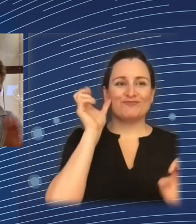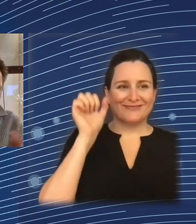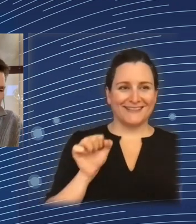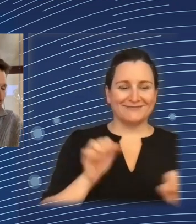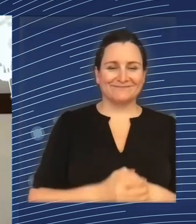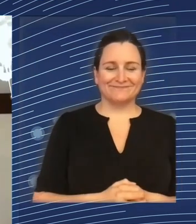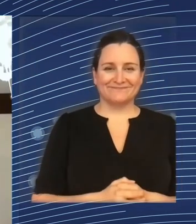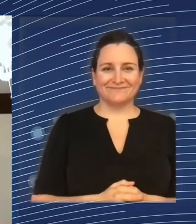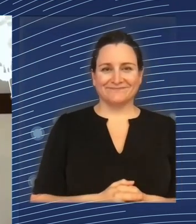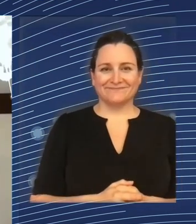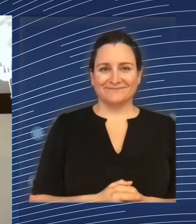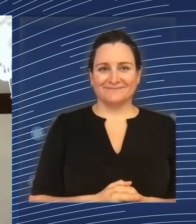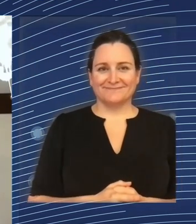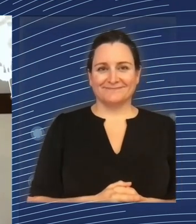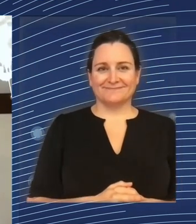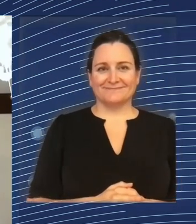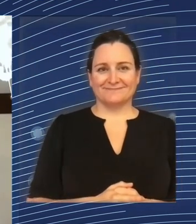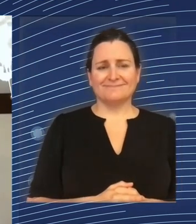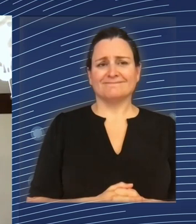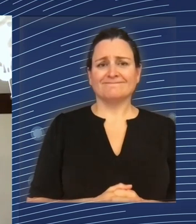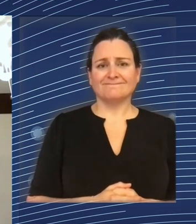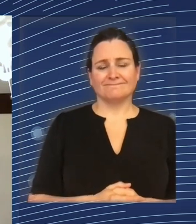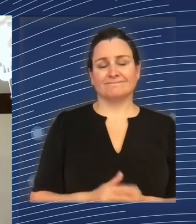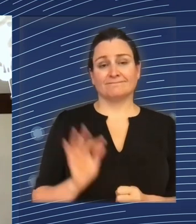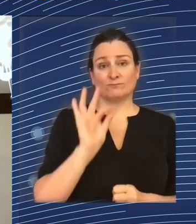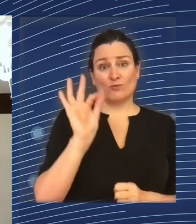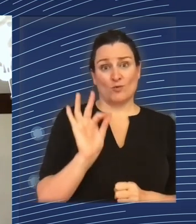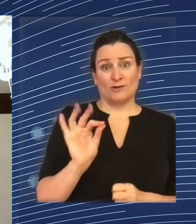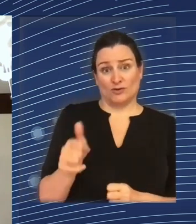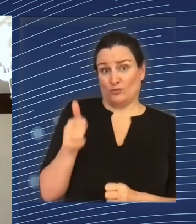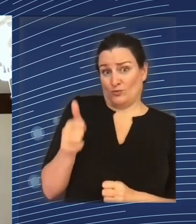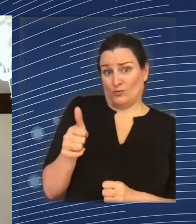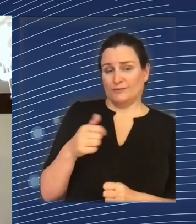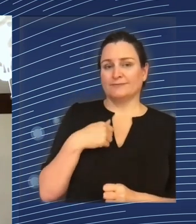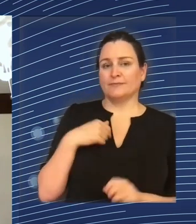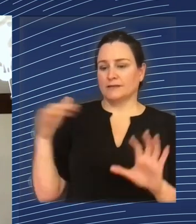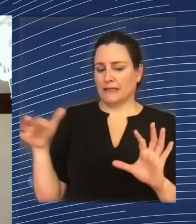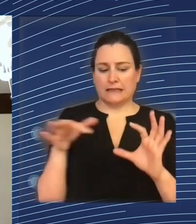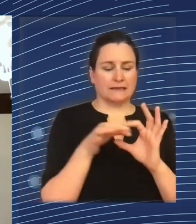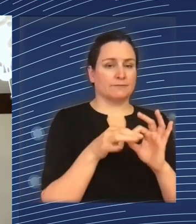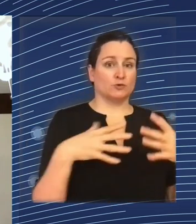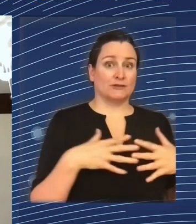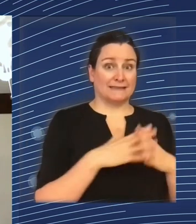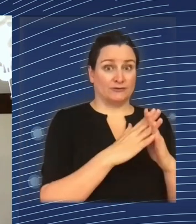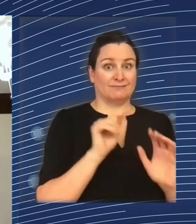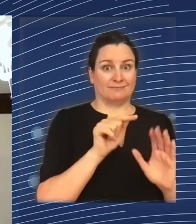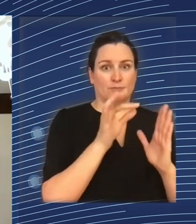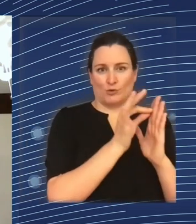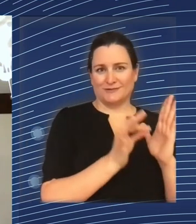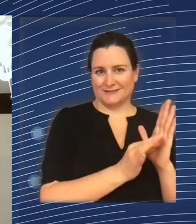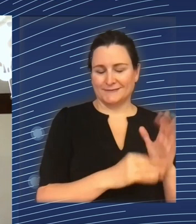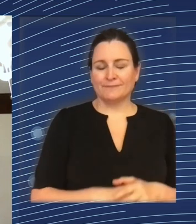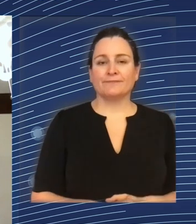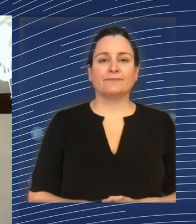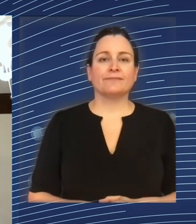Now, it's an excellent question, so I just want to tie it together with the cohesion bit a bit. I mean, the direct answer to the question, how do we get